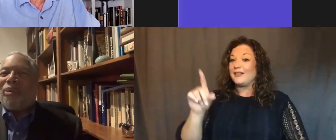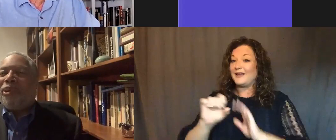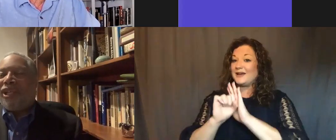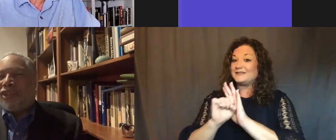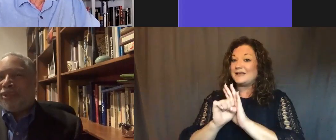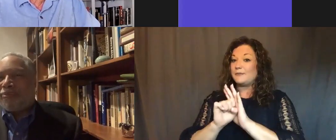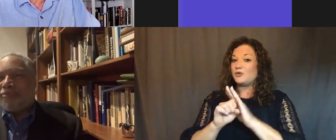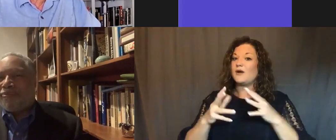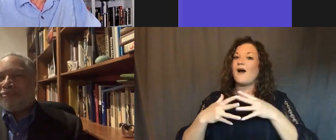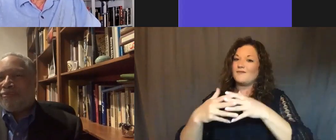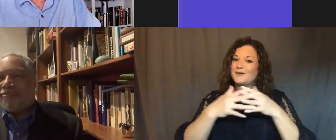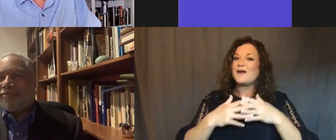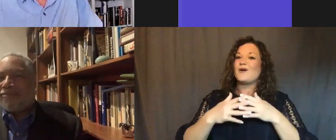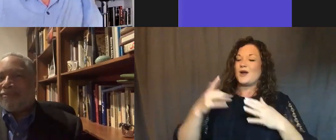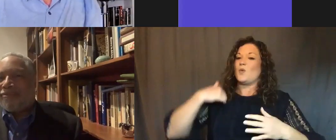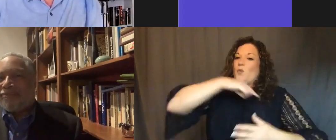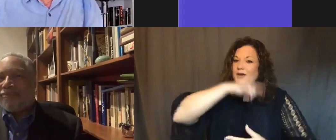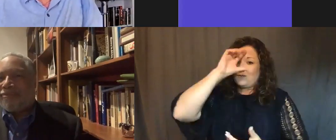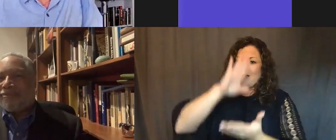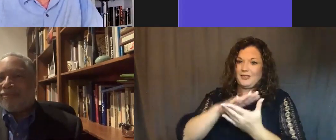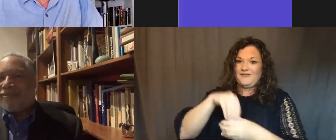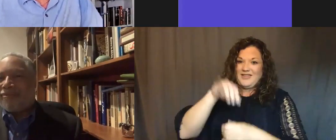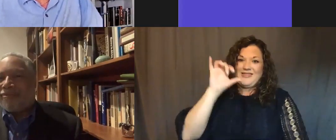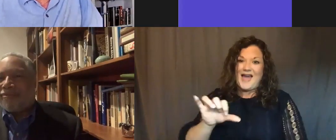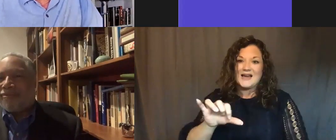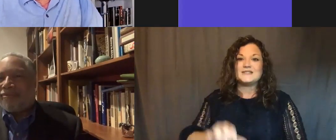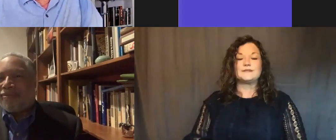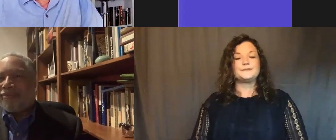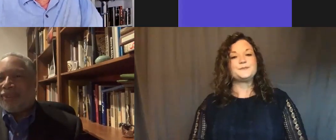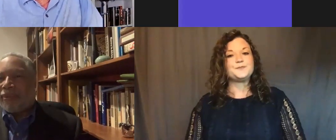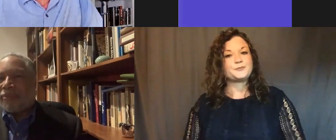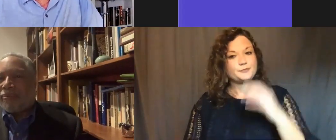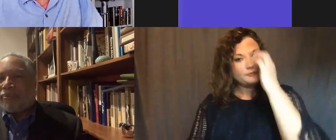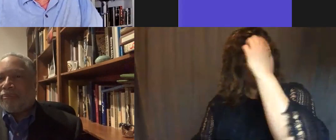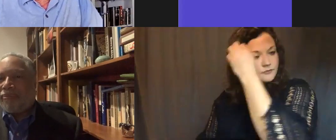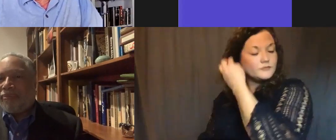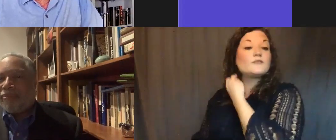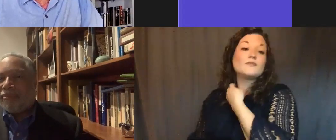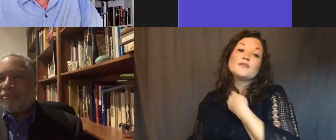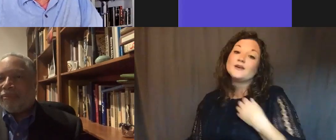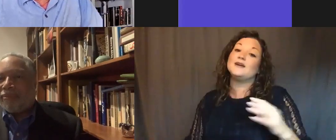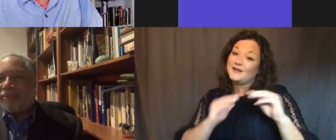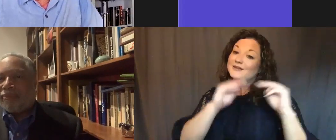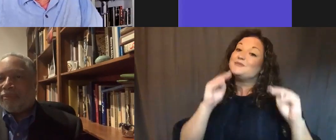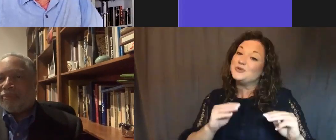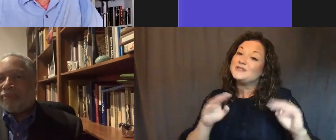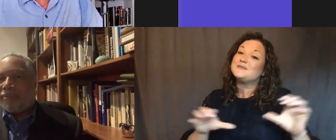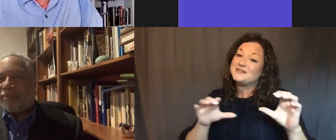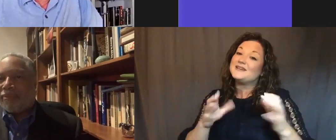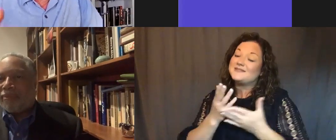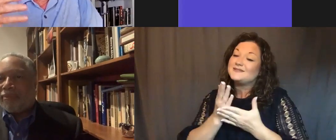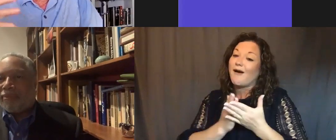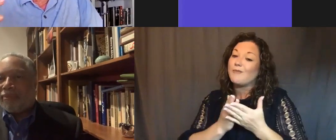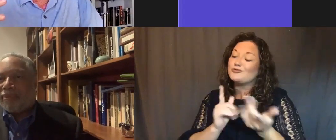America we believe in. Yeah, the museum managed to do some transformative bipartisan